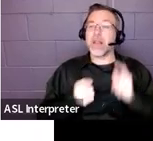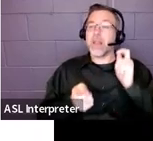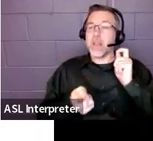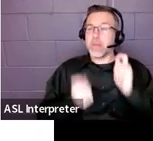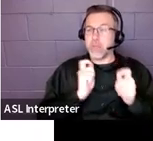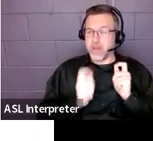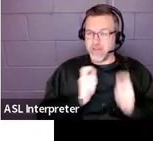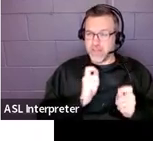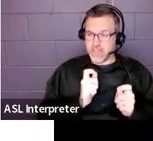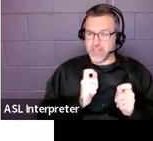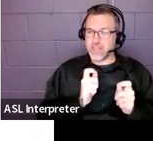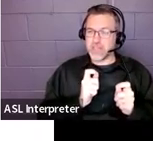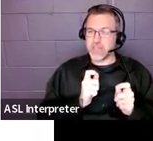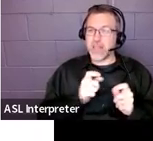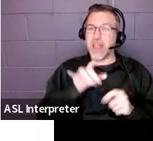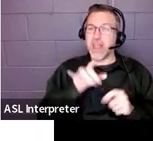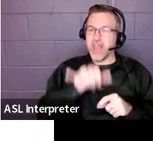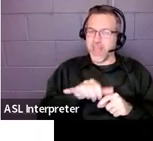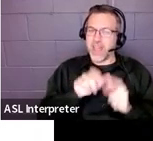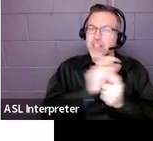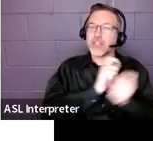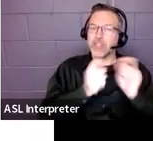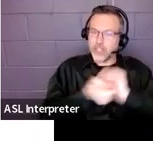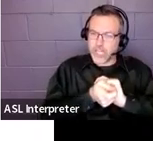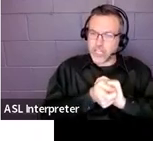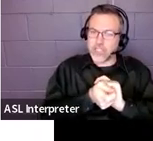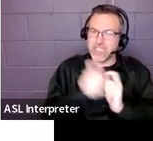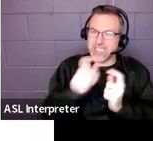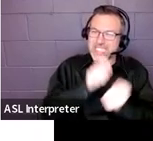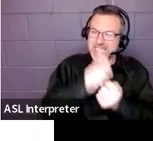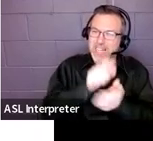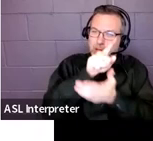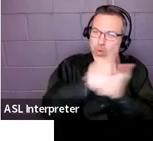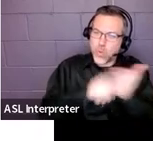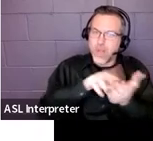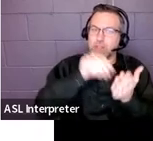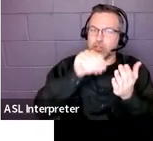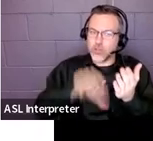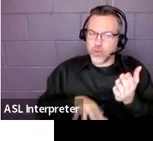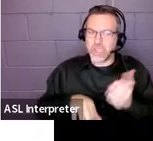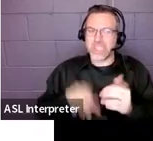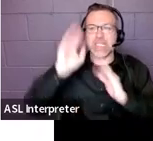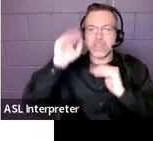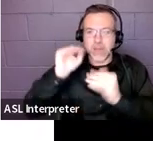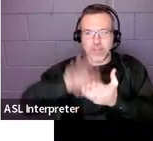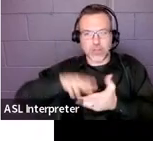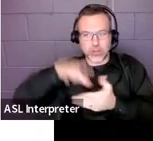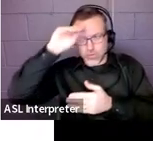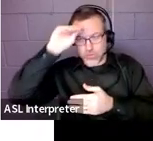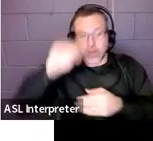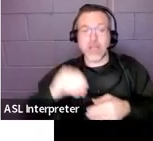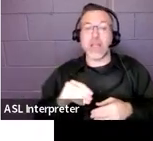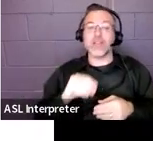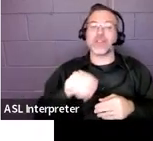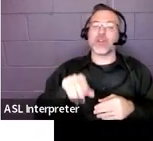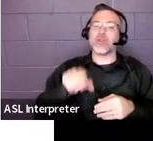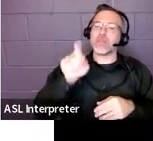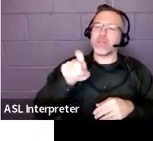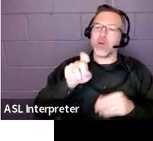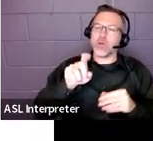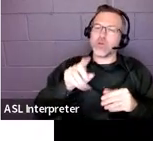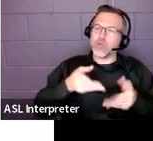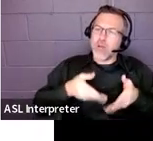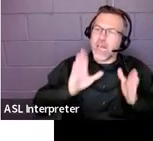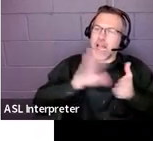change what student is expected to learn. So, the changes are made to provide the student with opportunities to